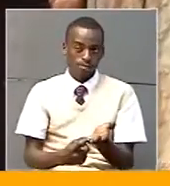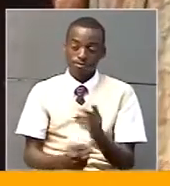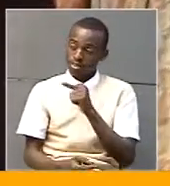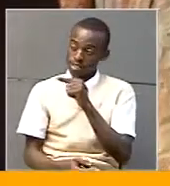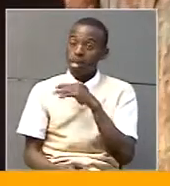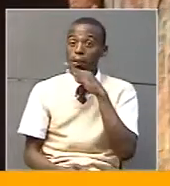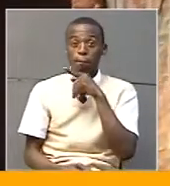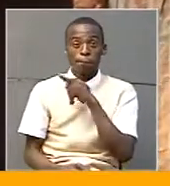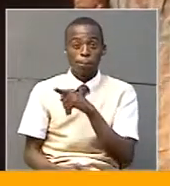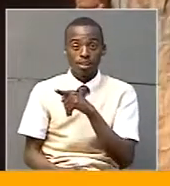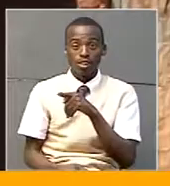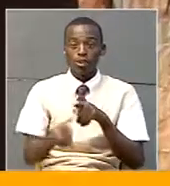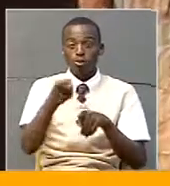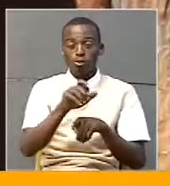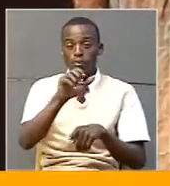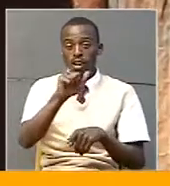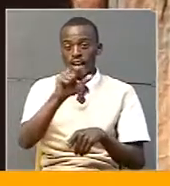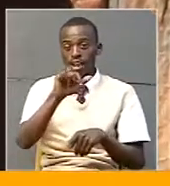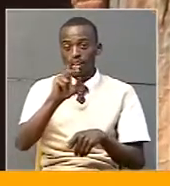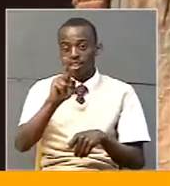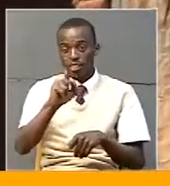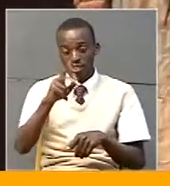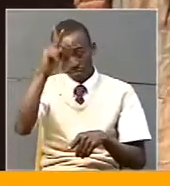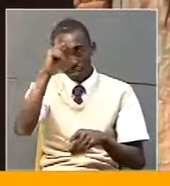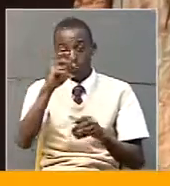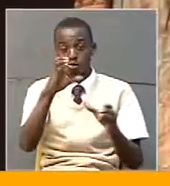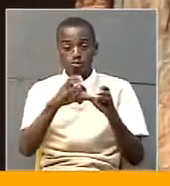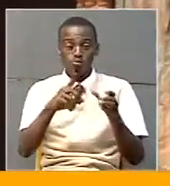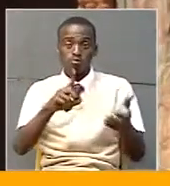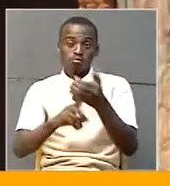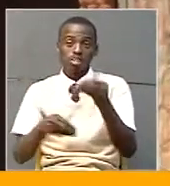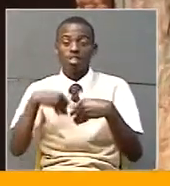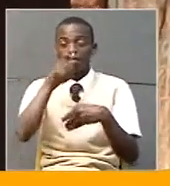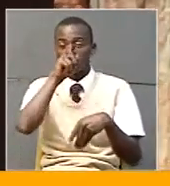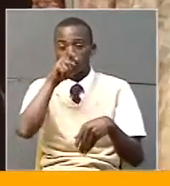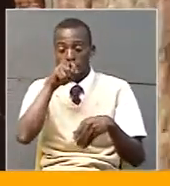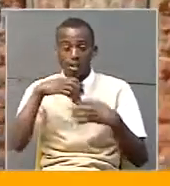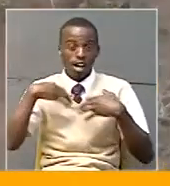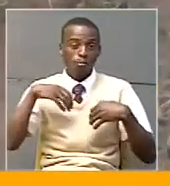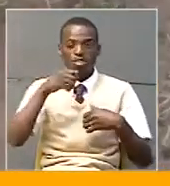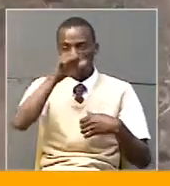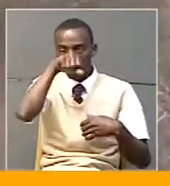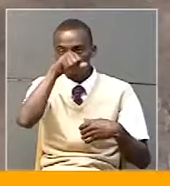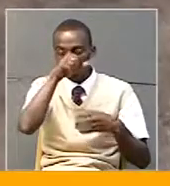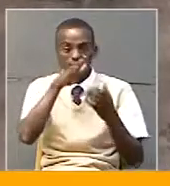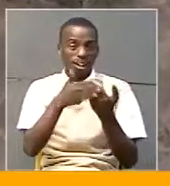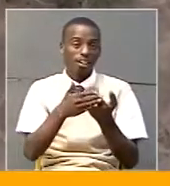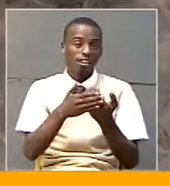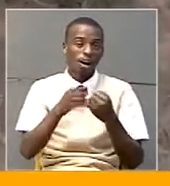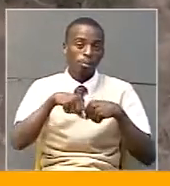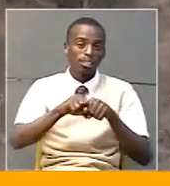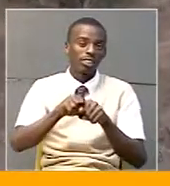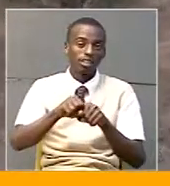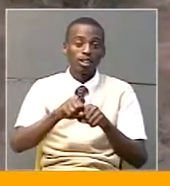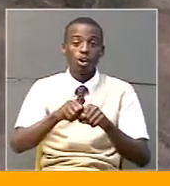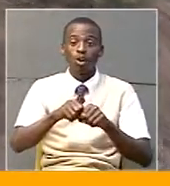Mawa Joel, a resident of Aliki village, is among the beneficiaries with poultry, animals like pigs, on top of practicing commercial